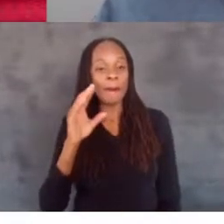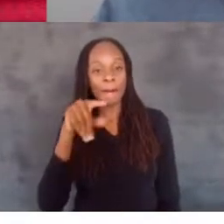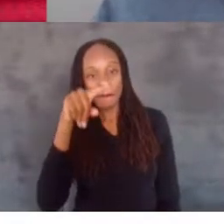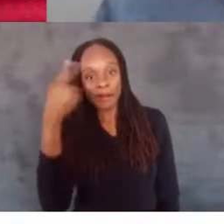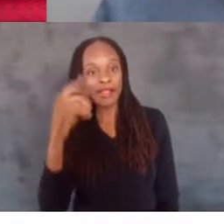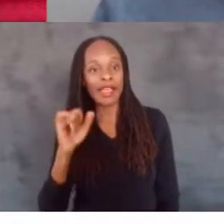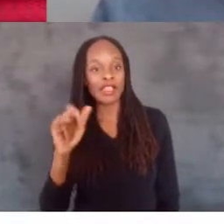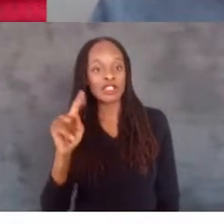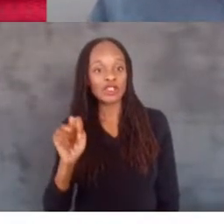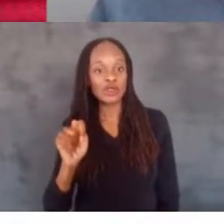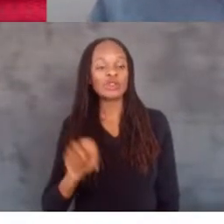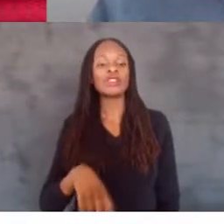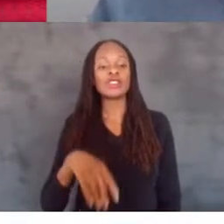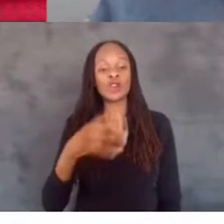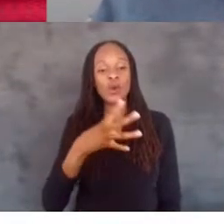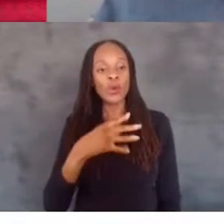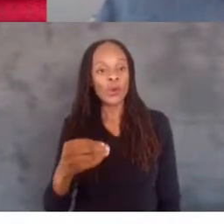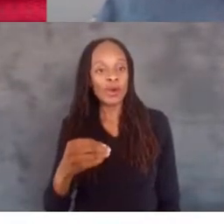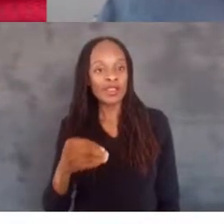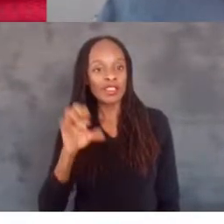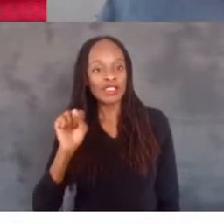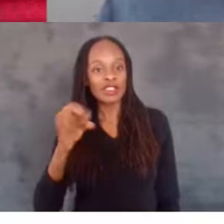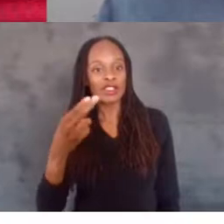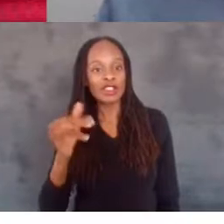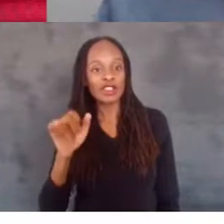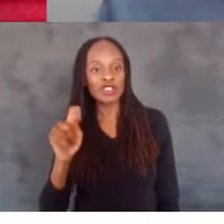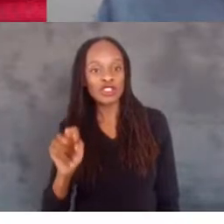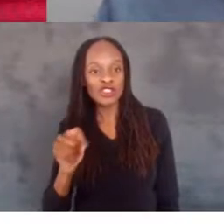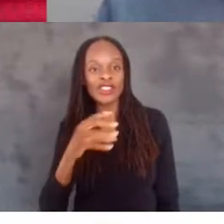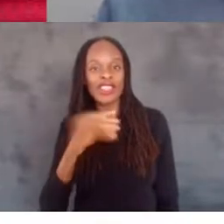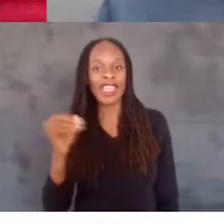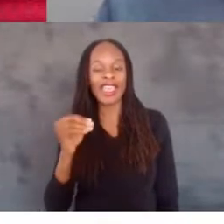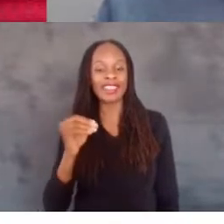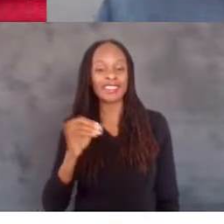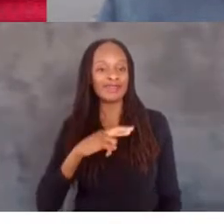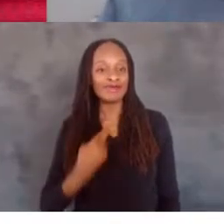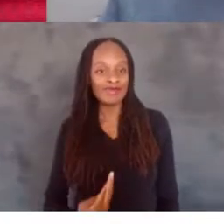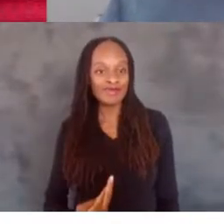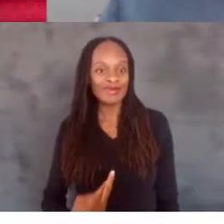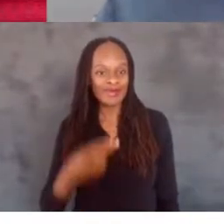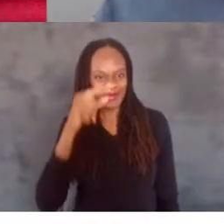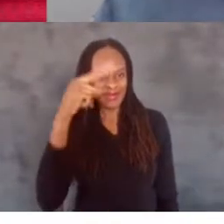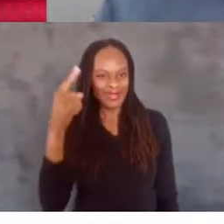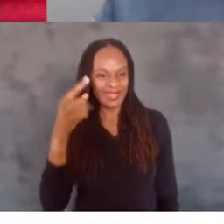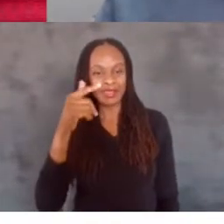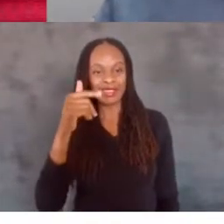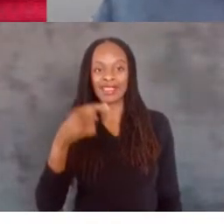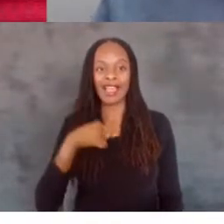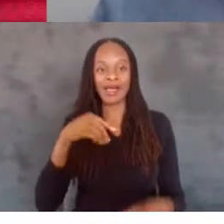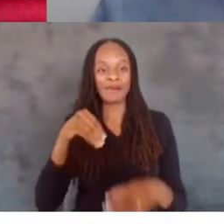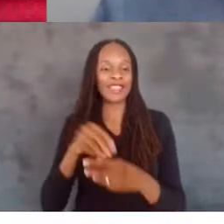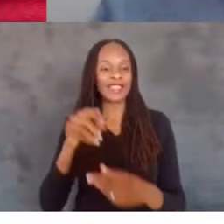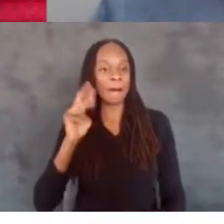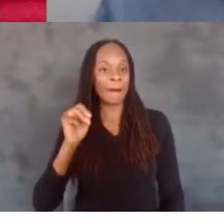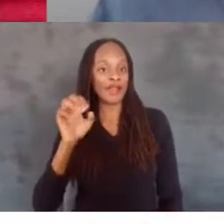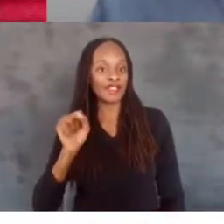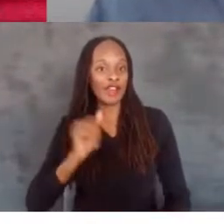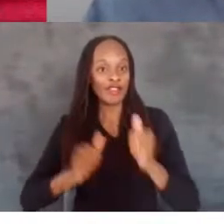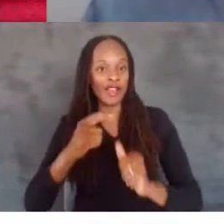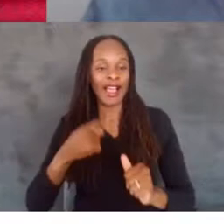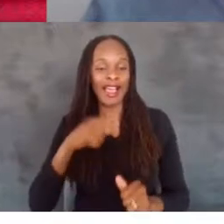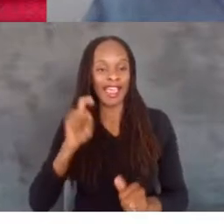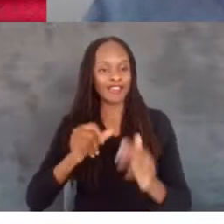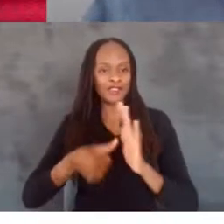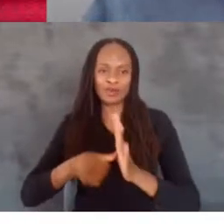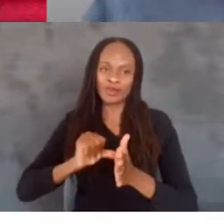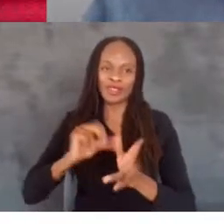shirt, and a skinny black tie because I am inside the Microsoft Theater. So I got a dress to impress you today. Glad to be back.